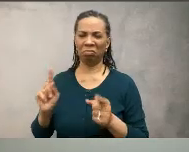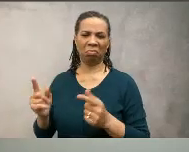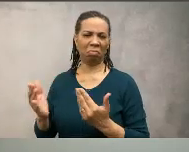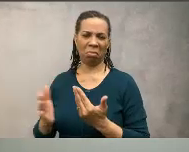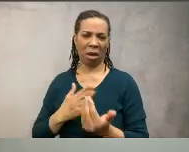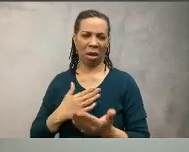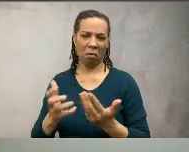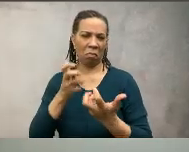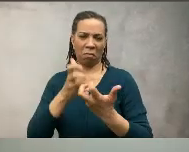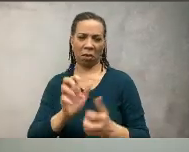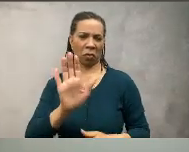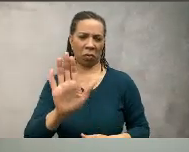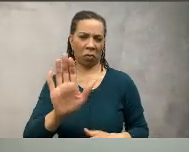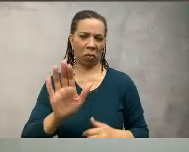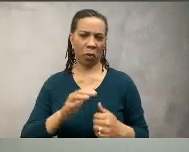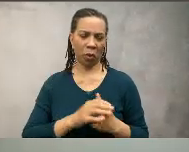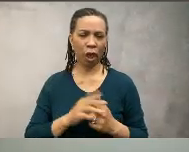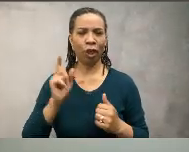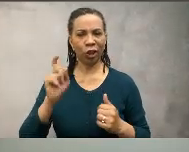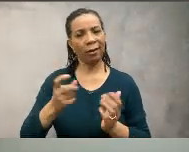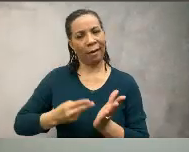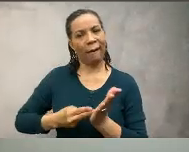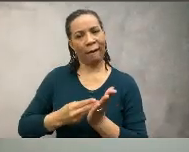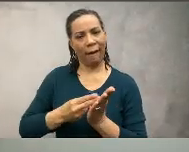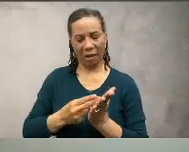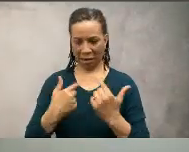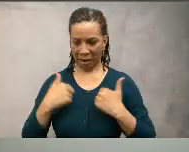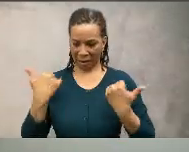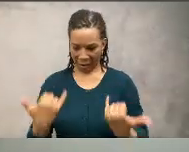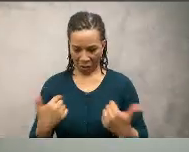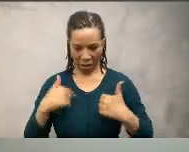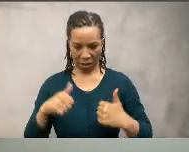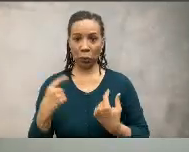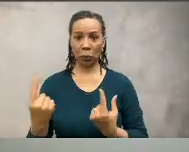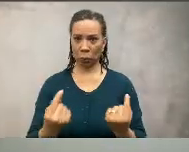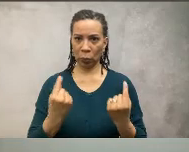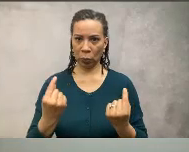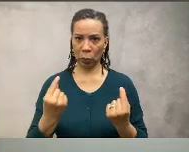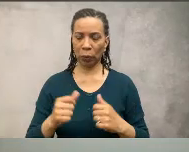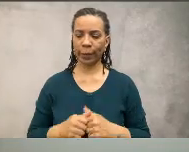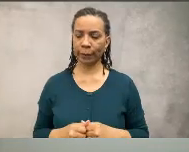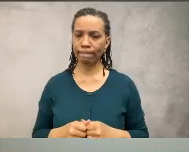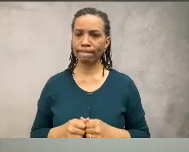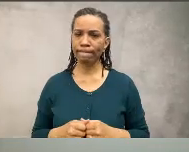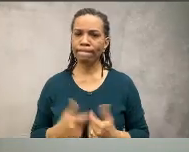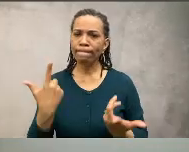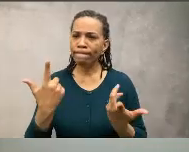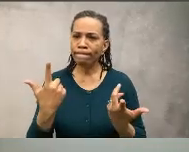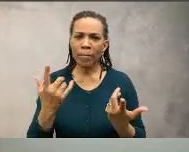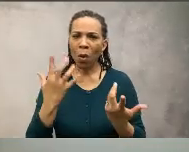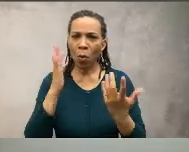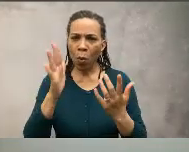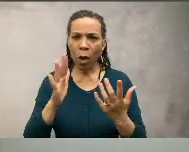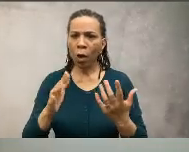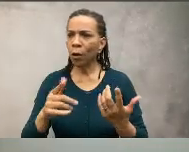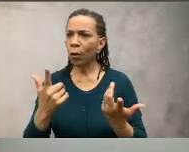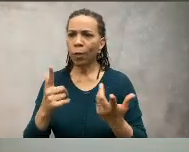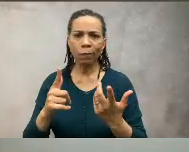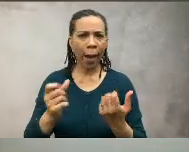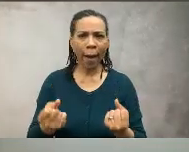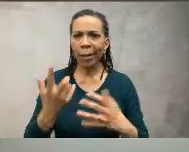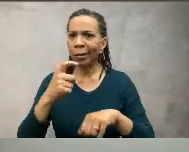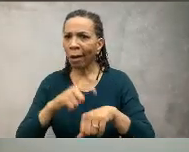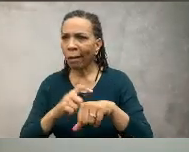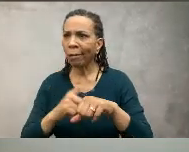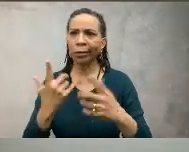minutes around your home. Either goal is fine if it's appropriate for you. Be realistic about your current level. You want to state exactly